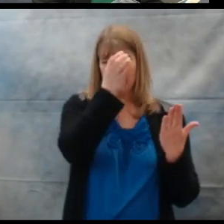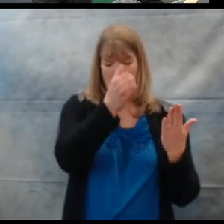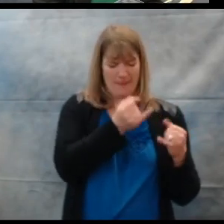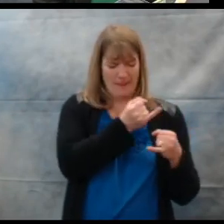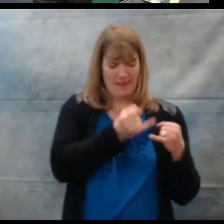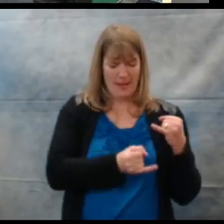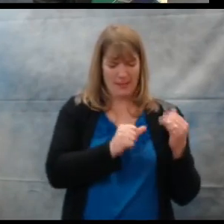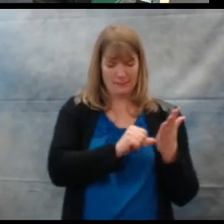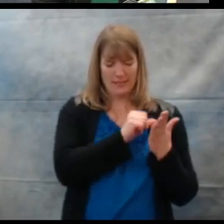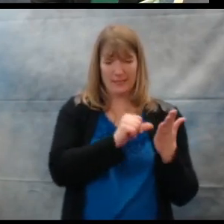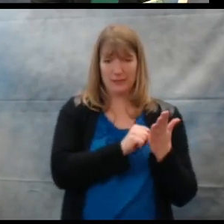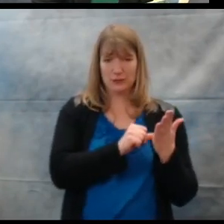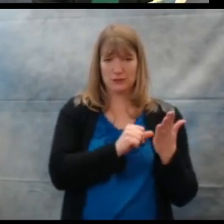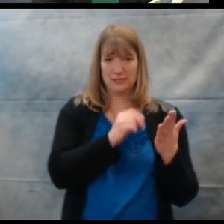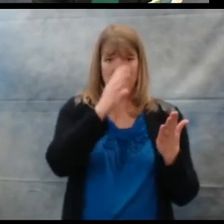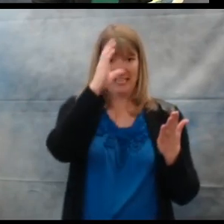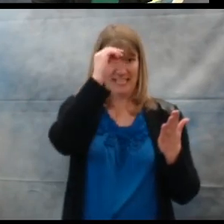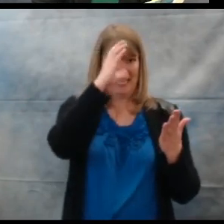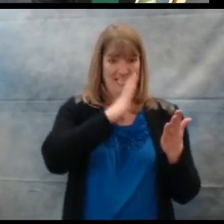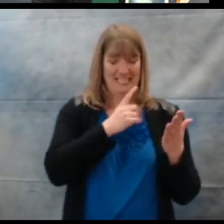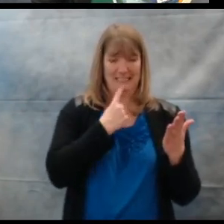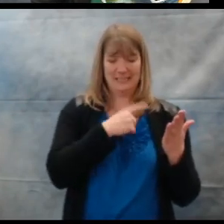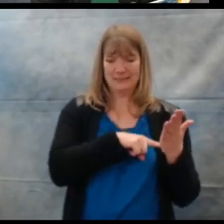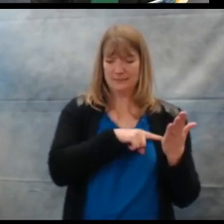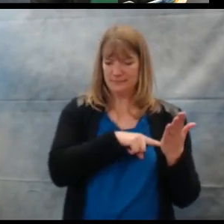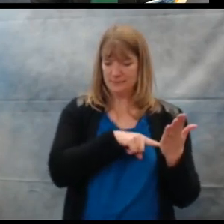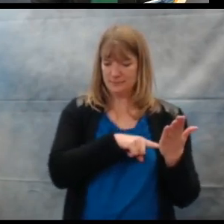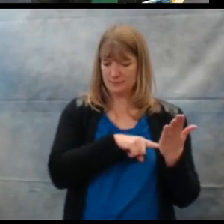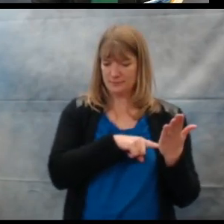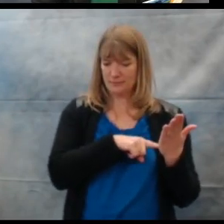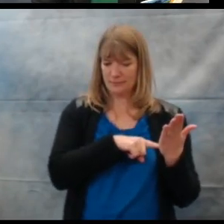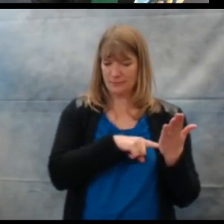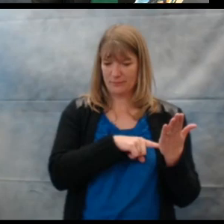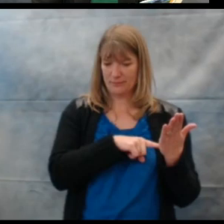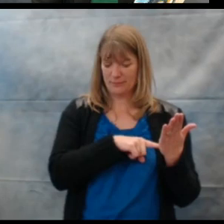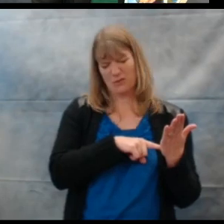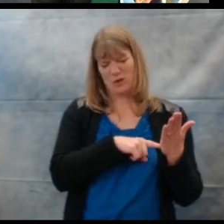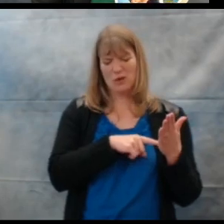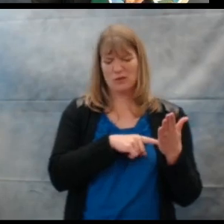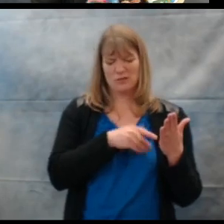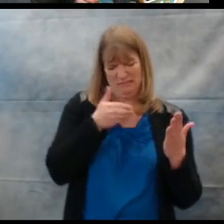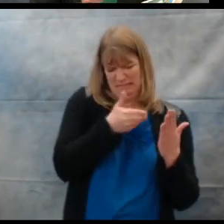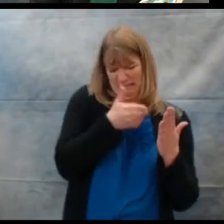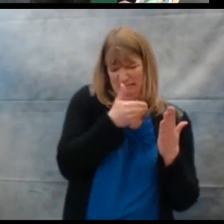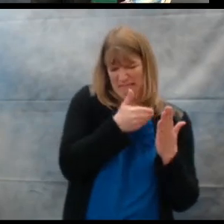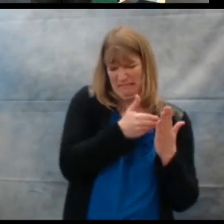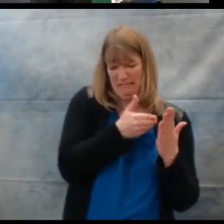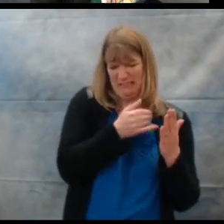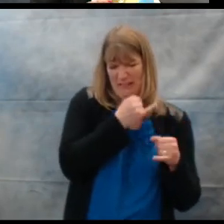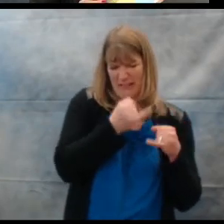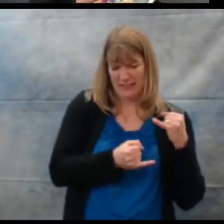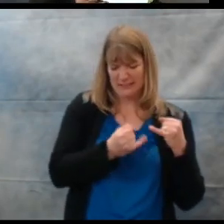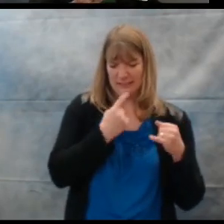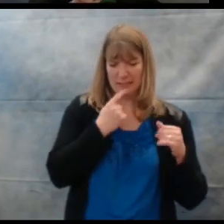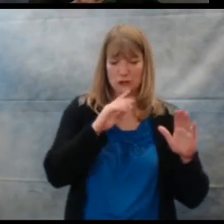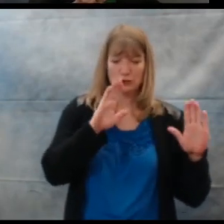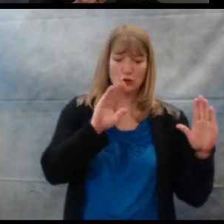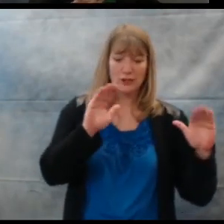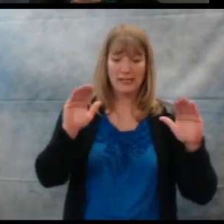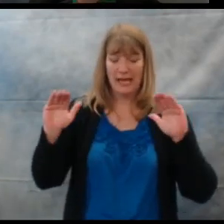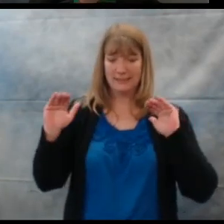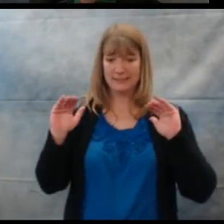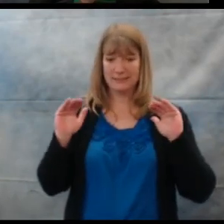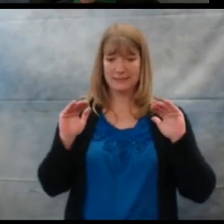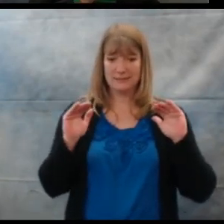on the last page where he says, or close to the last page where he says